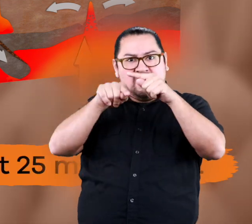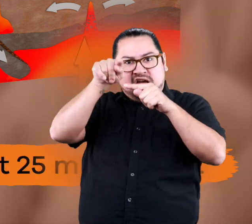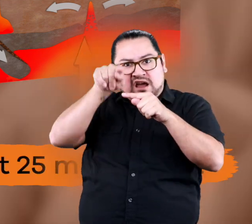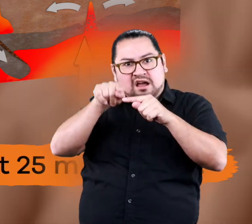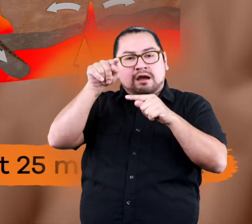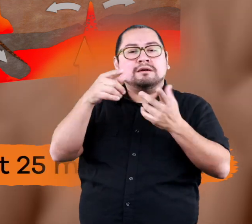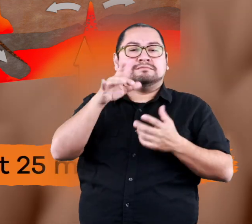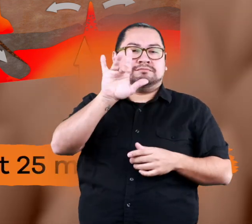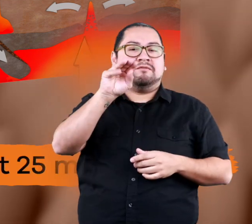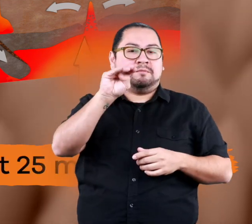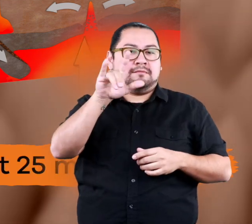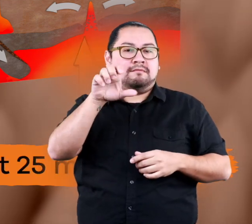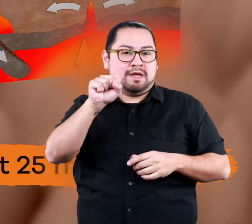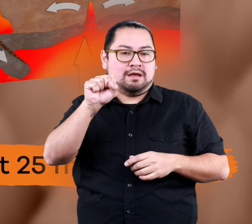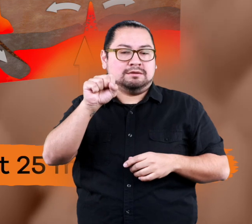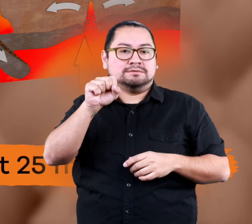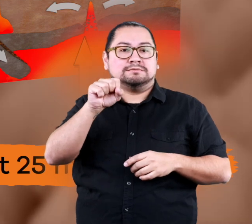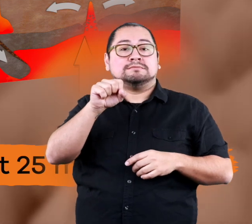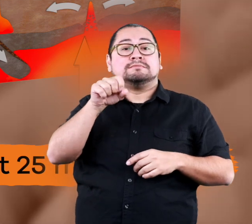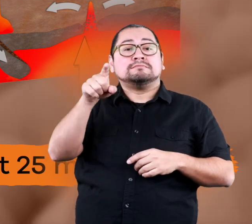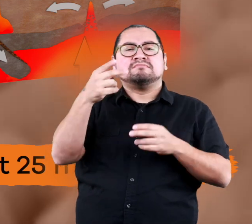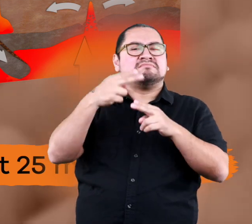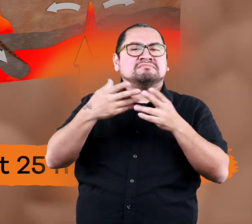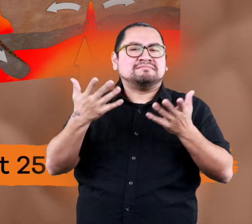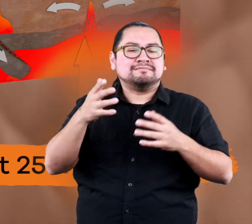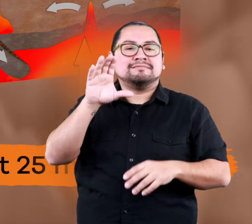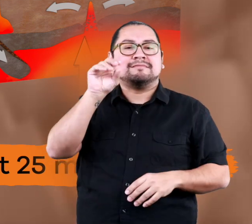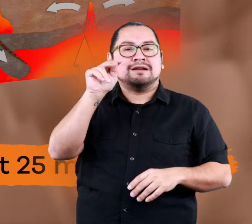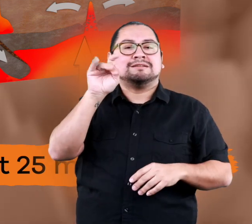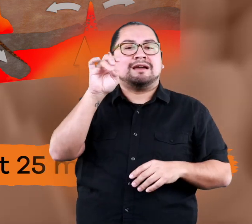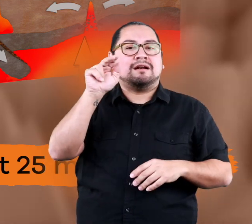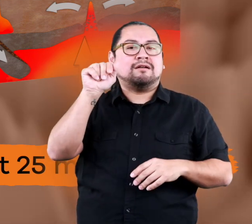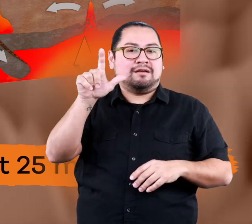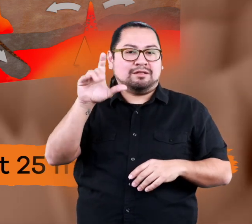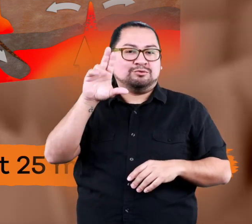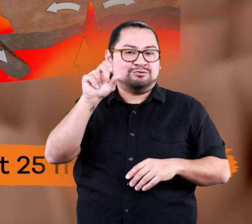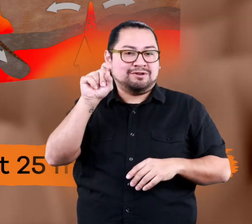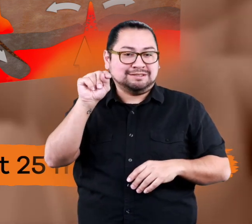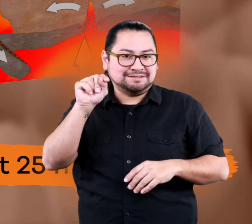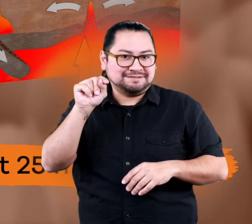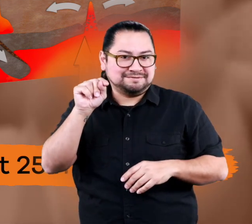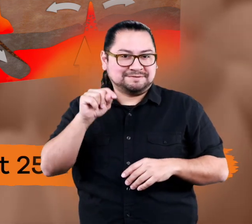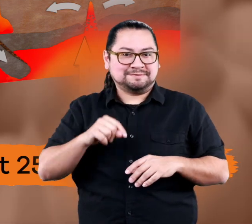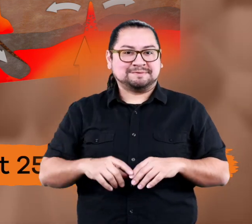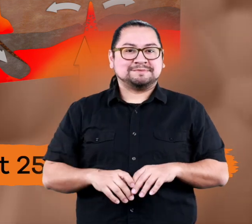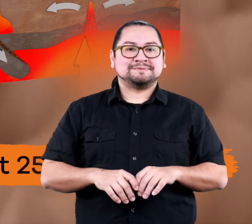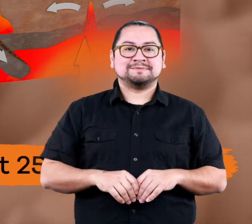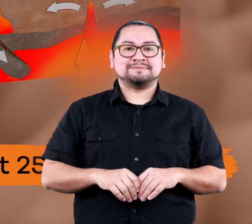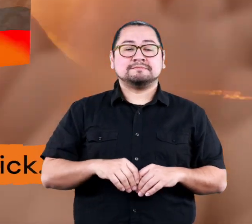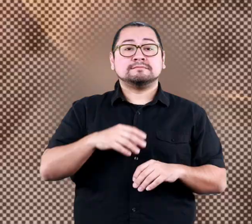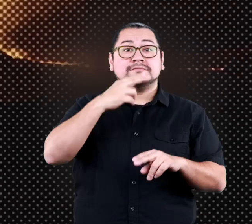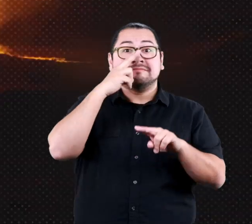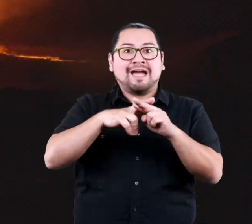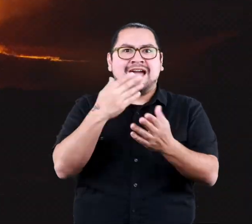land, it is about 25 miles thick, and called continental crust.